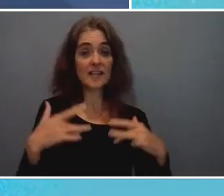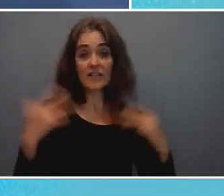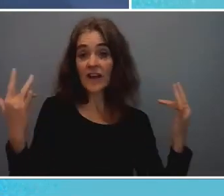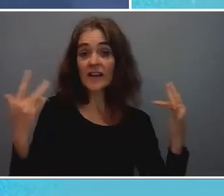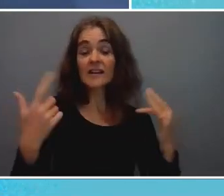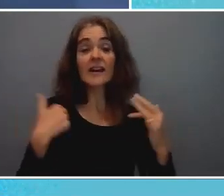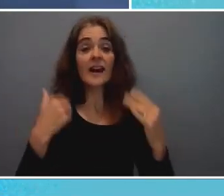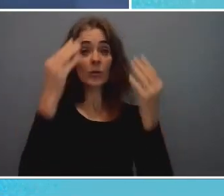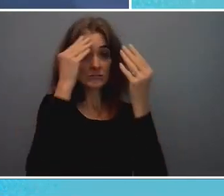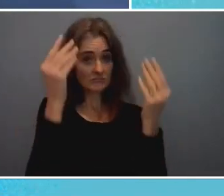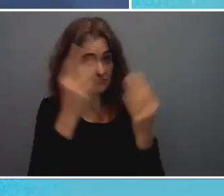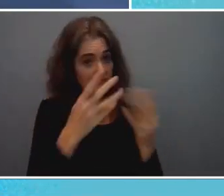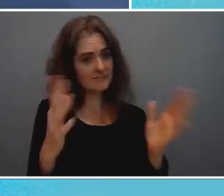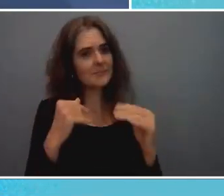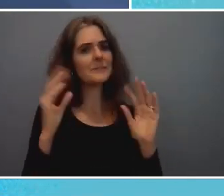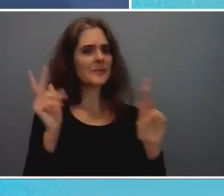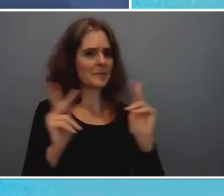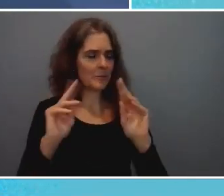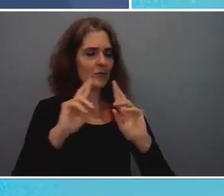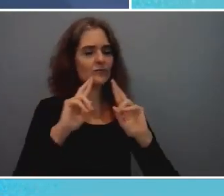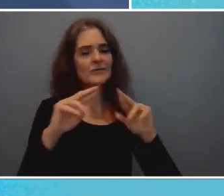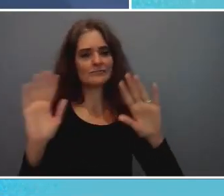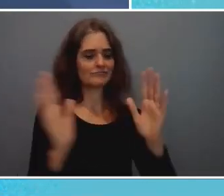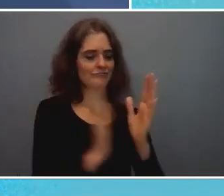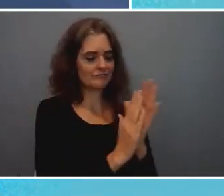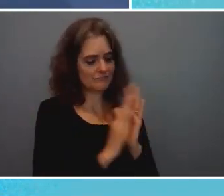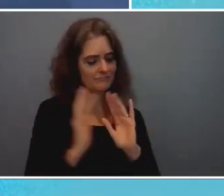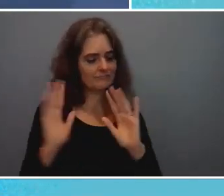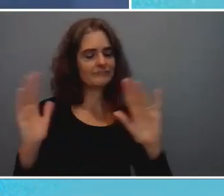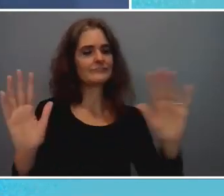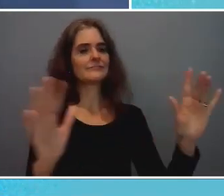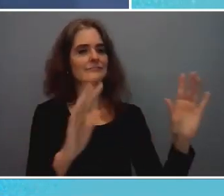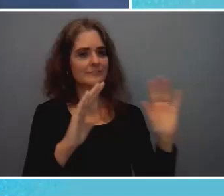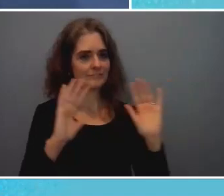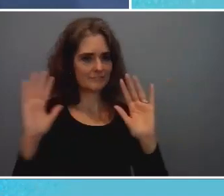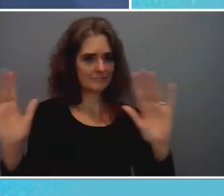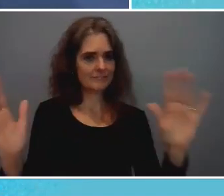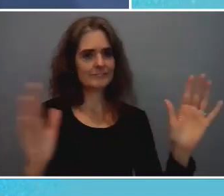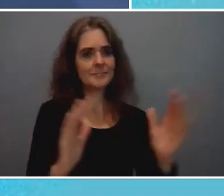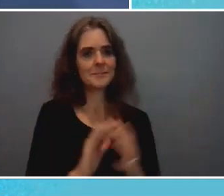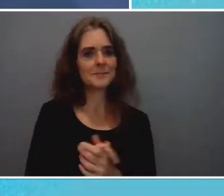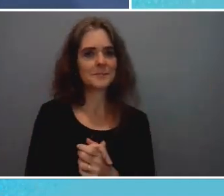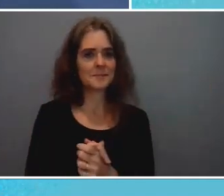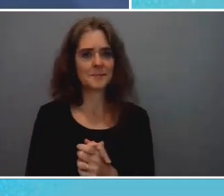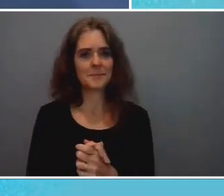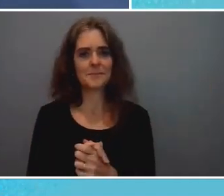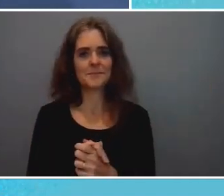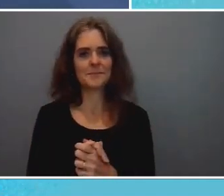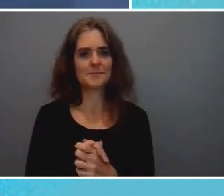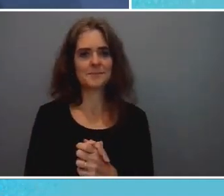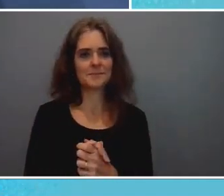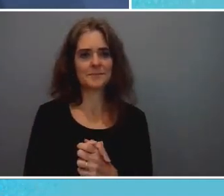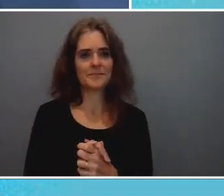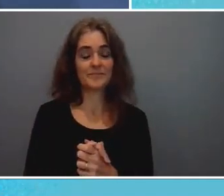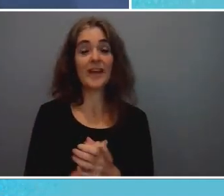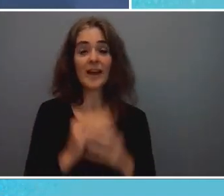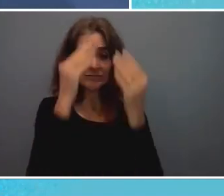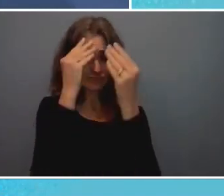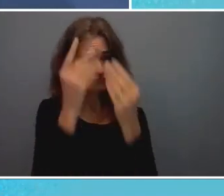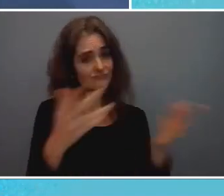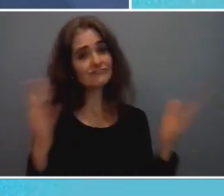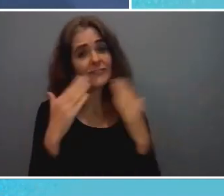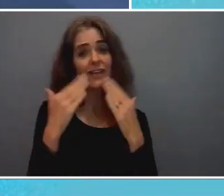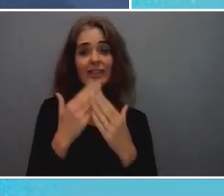thank you to